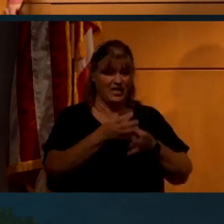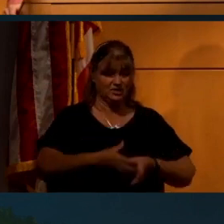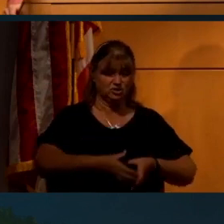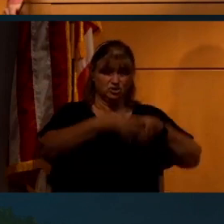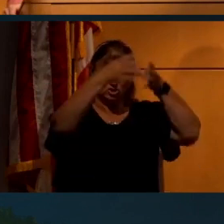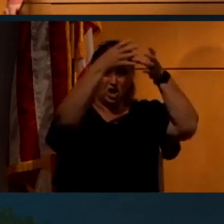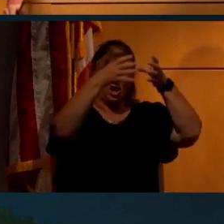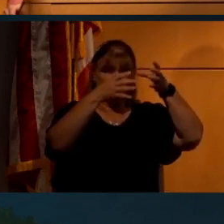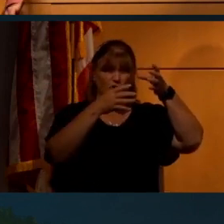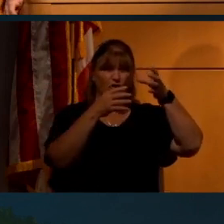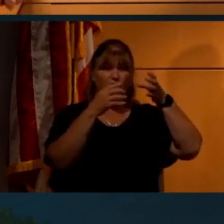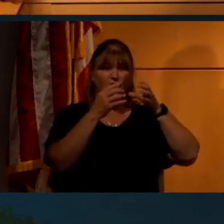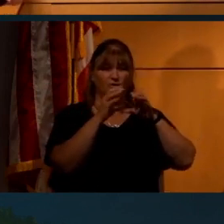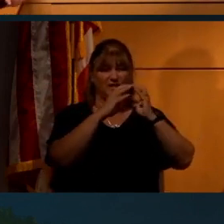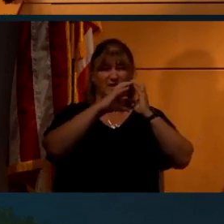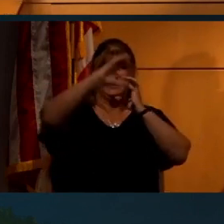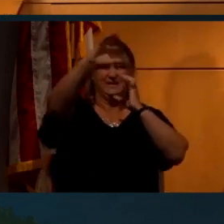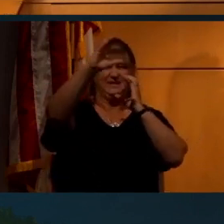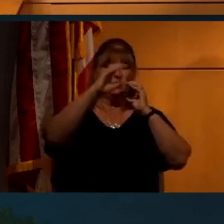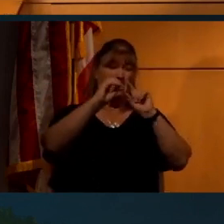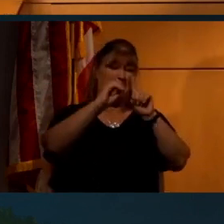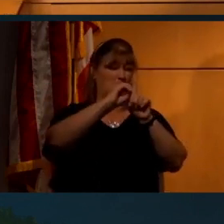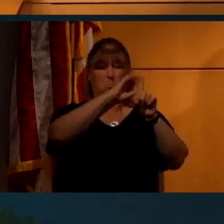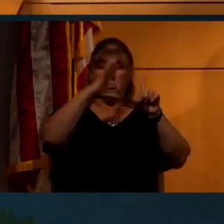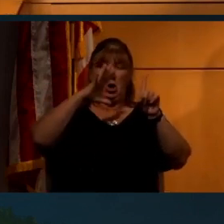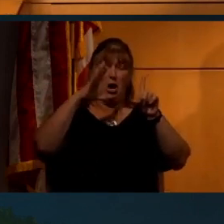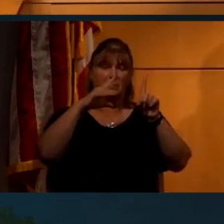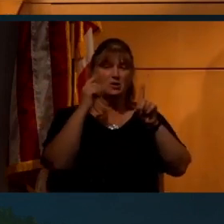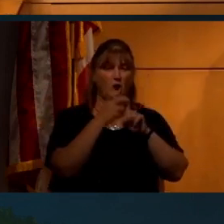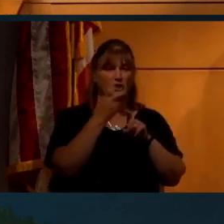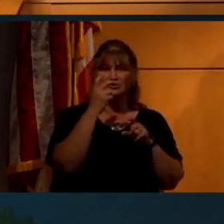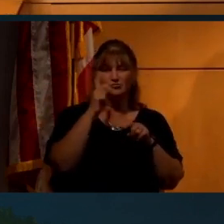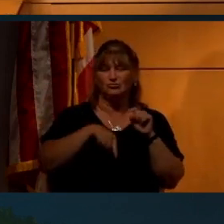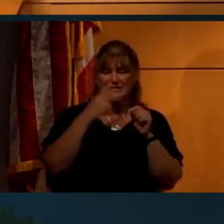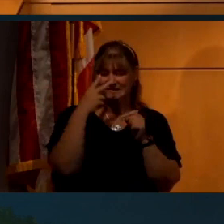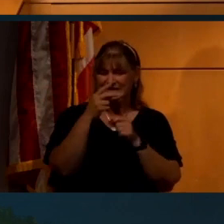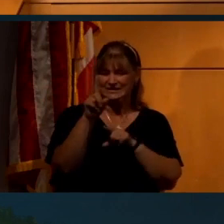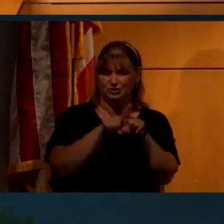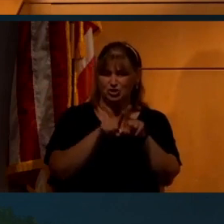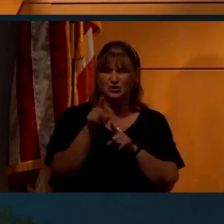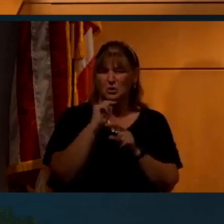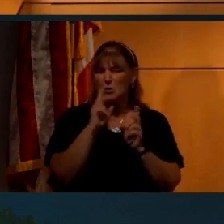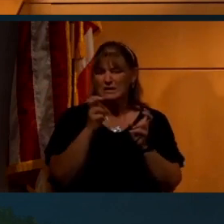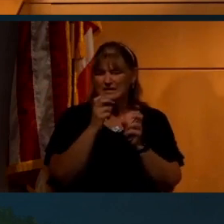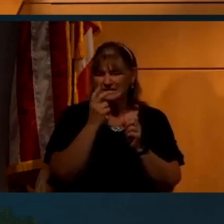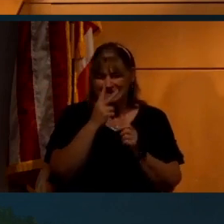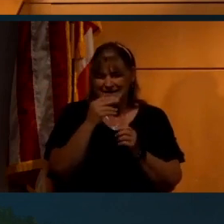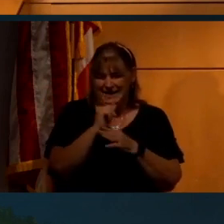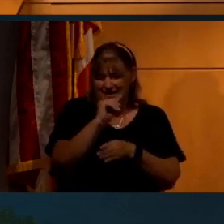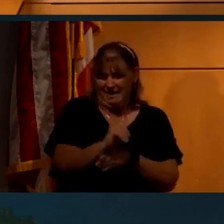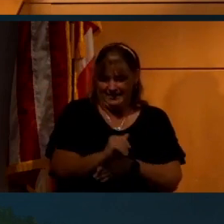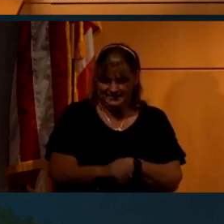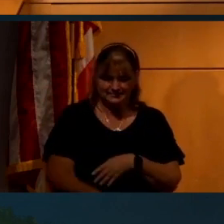payload bay, that telescope would be brightly lit and would be very difficult to see stars. So this is technically taken at night.